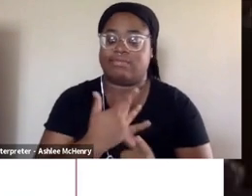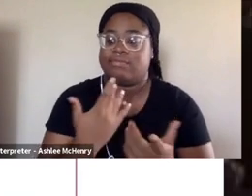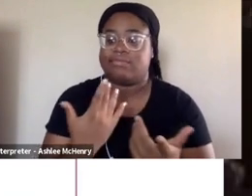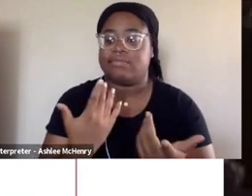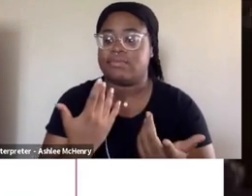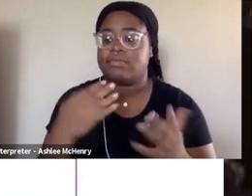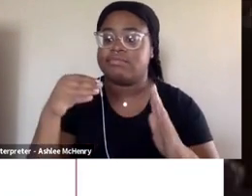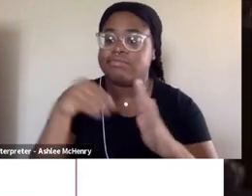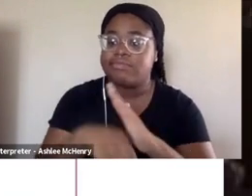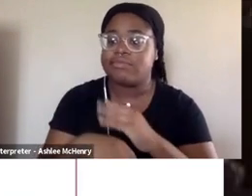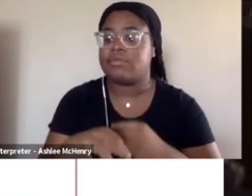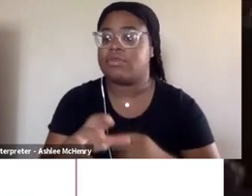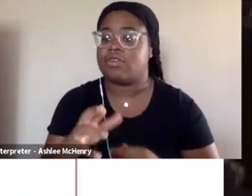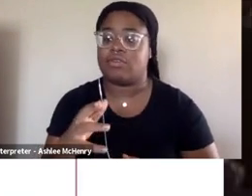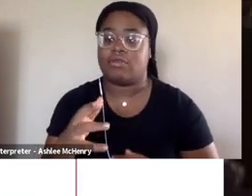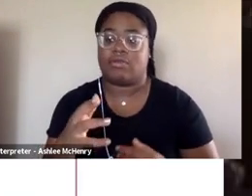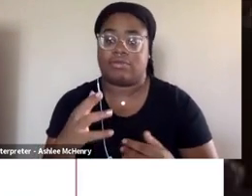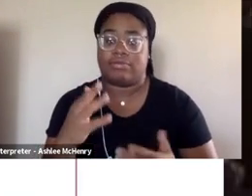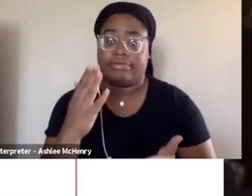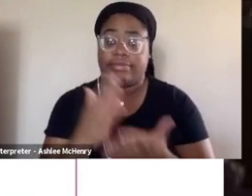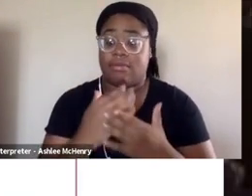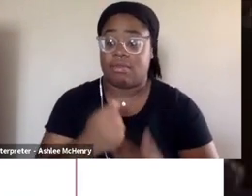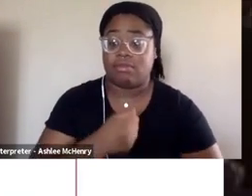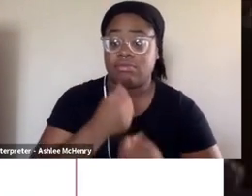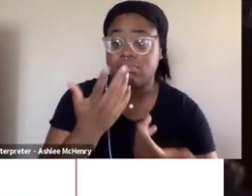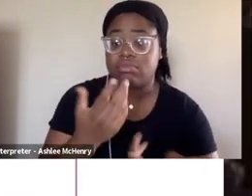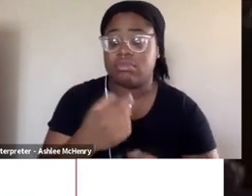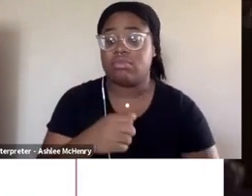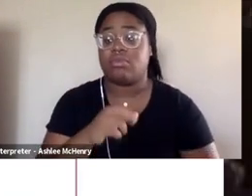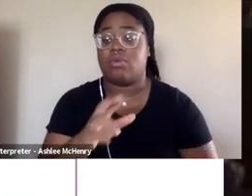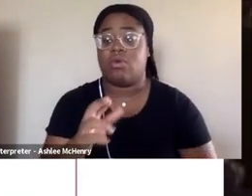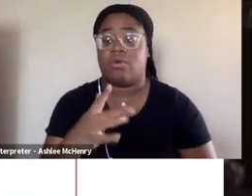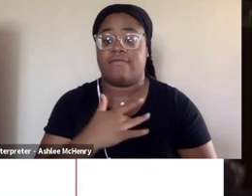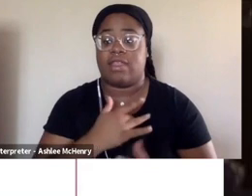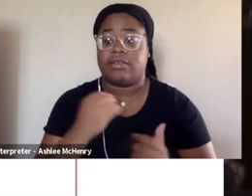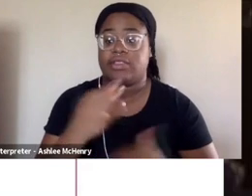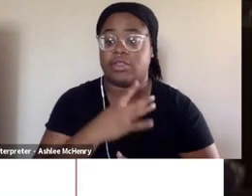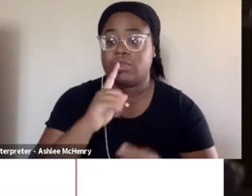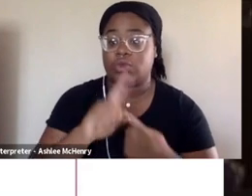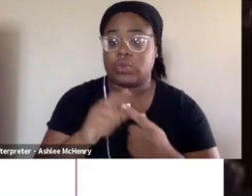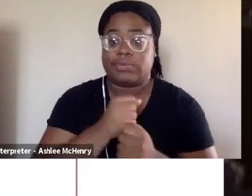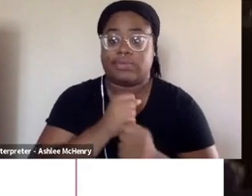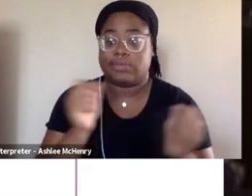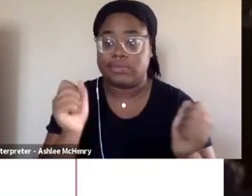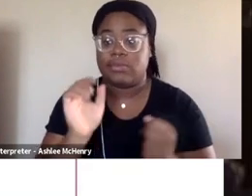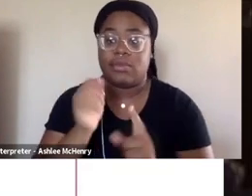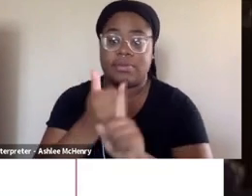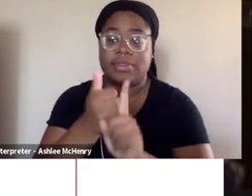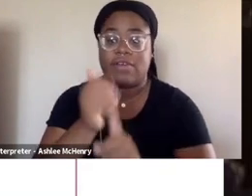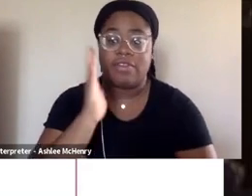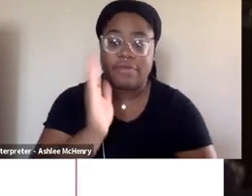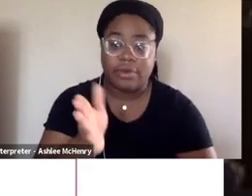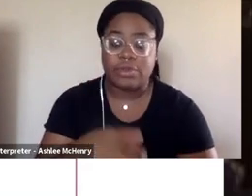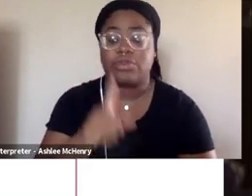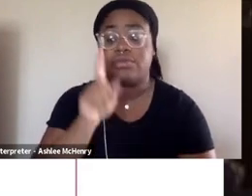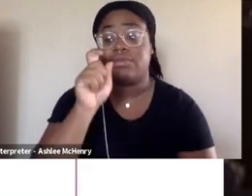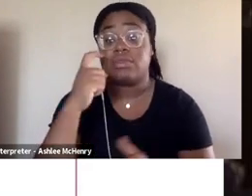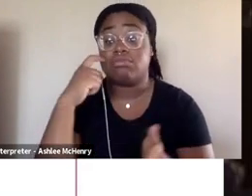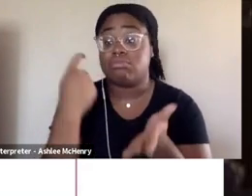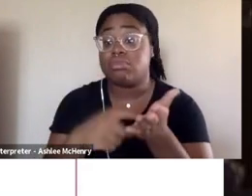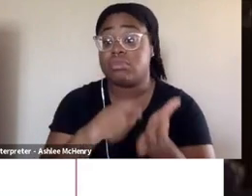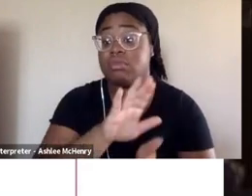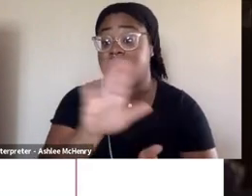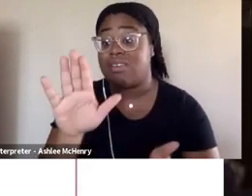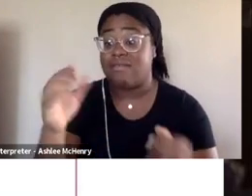opening up and being vulnerable and sharing their feelings again in the future. We also need to acknowledge and discuss the level of violence